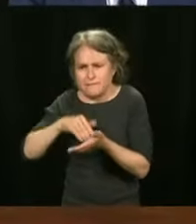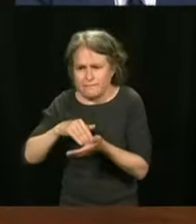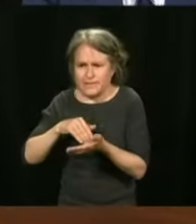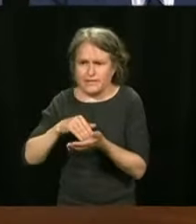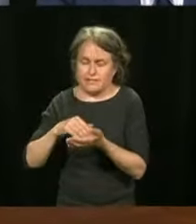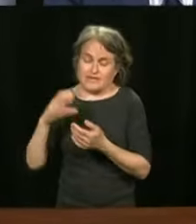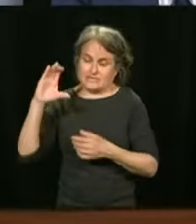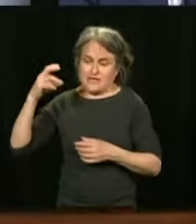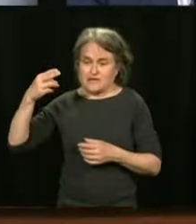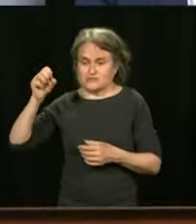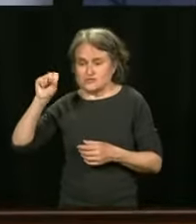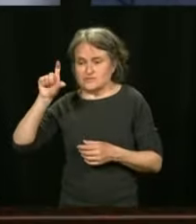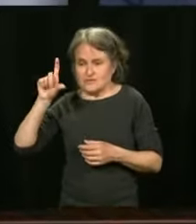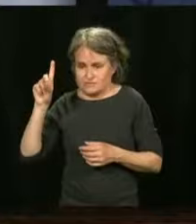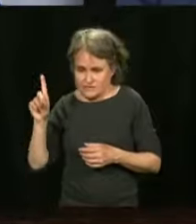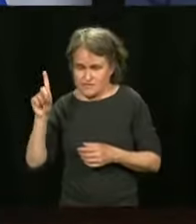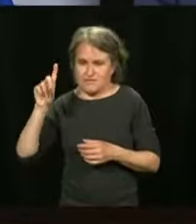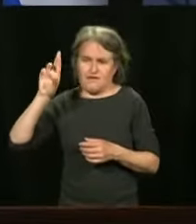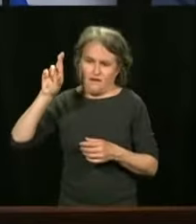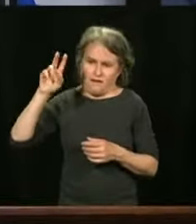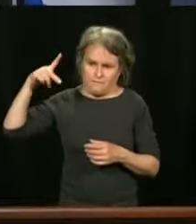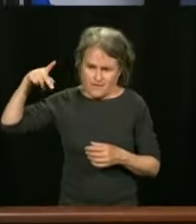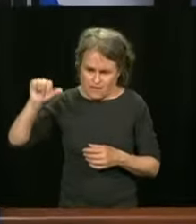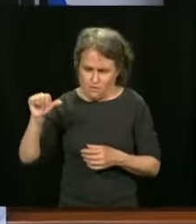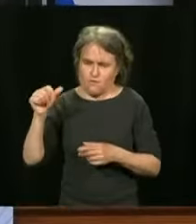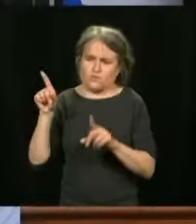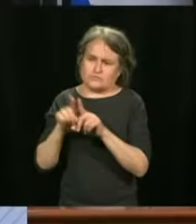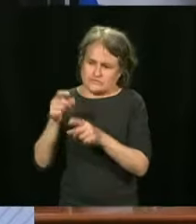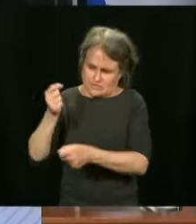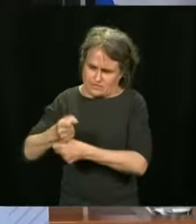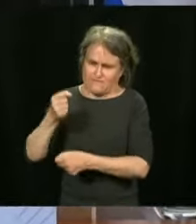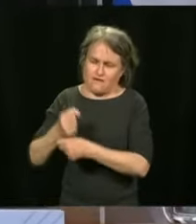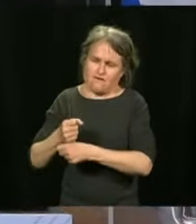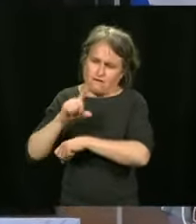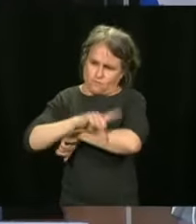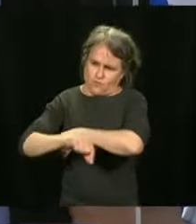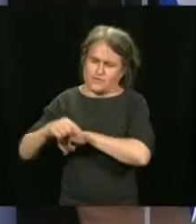CHSLDs, RPAs and healthcare workers for the 24th of June. Yes.